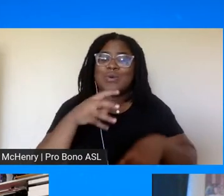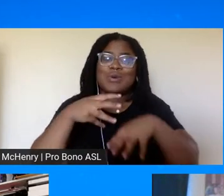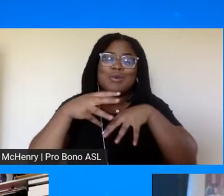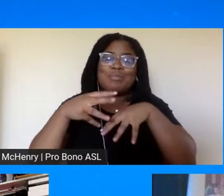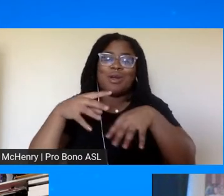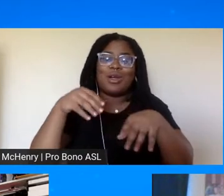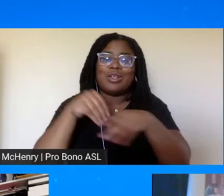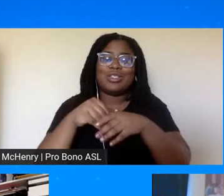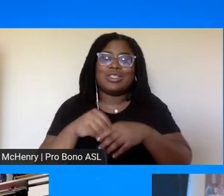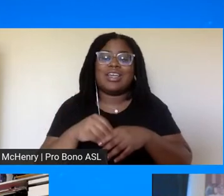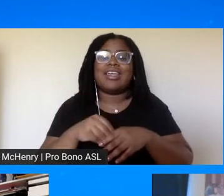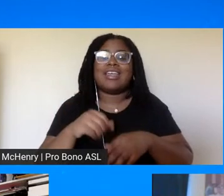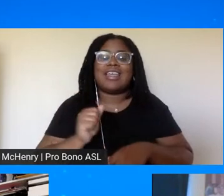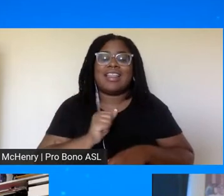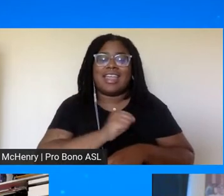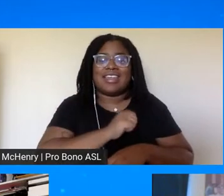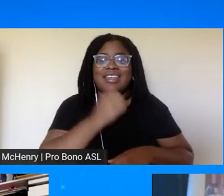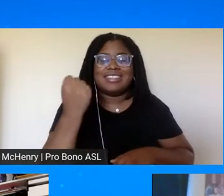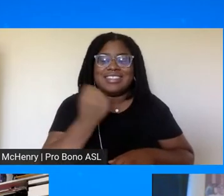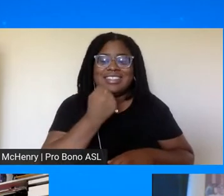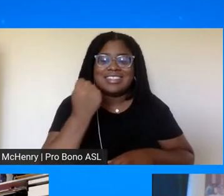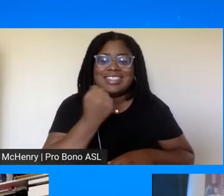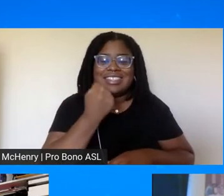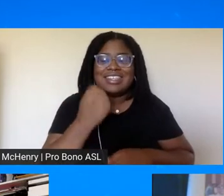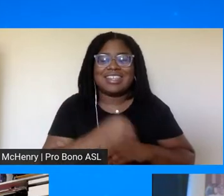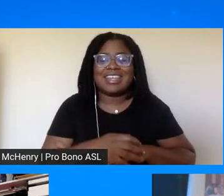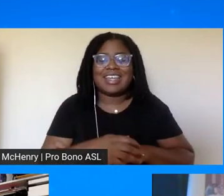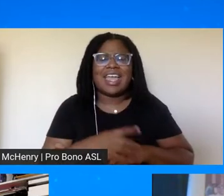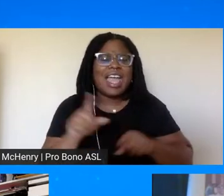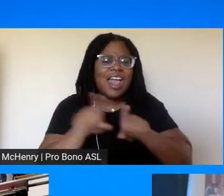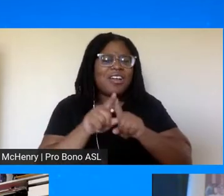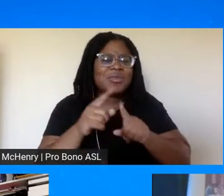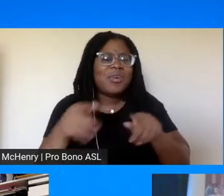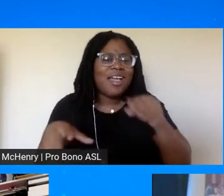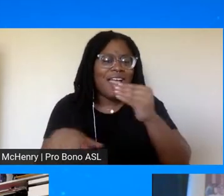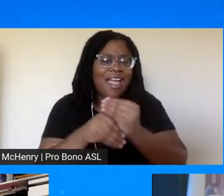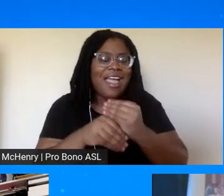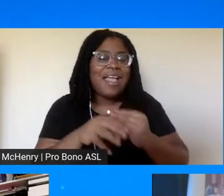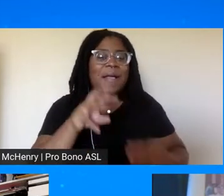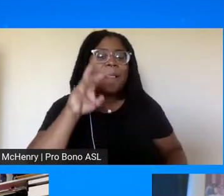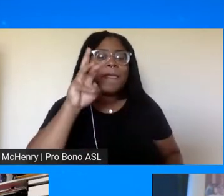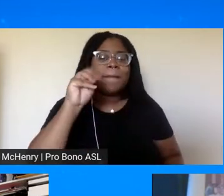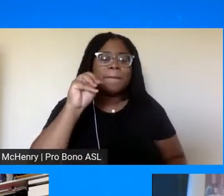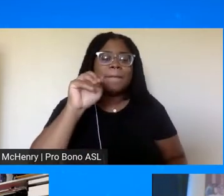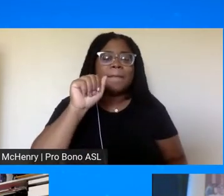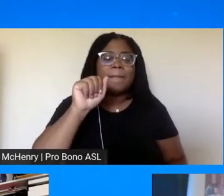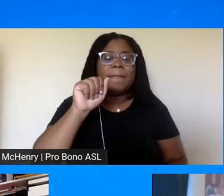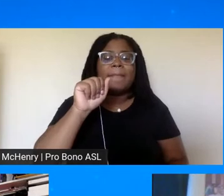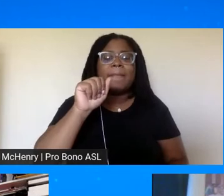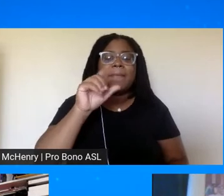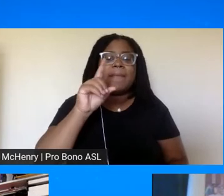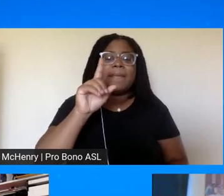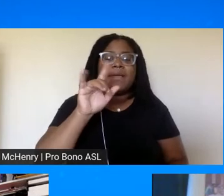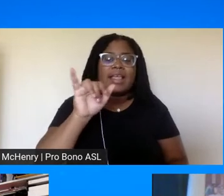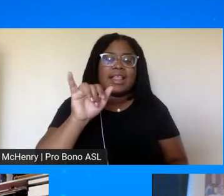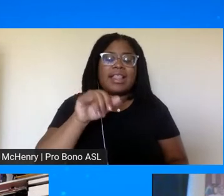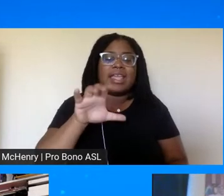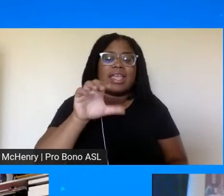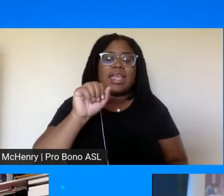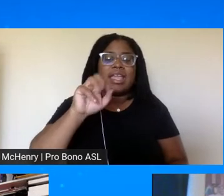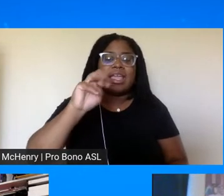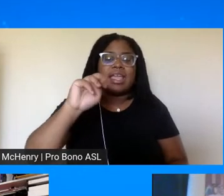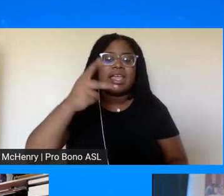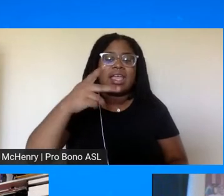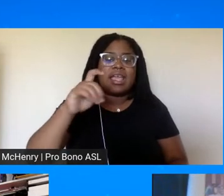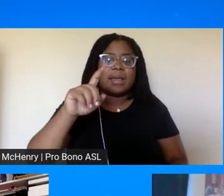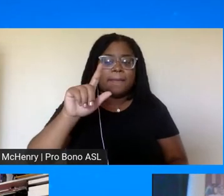somebody else's name so i'm not the only name at the end melanie campbell yes um and uh wow